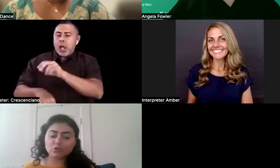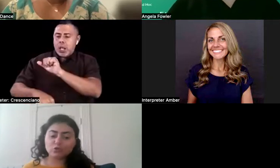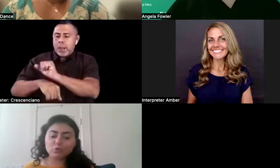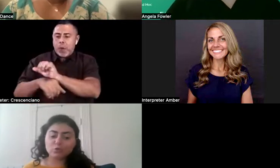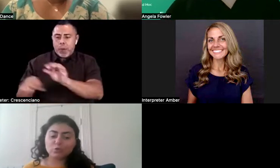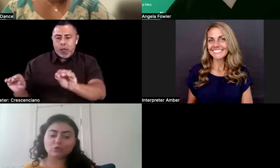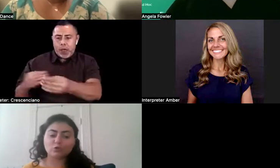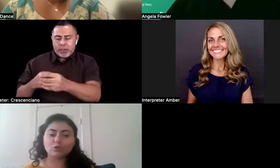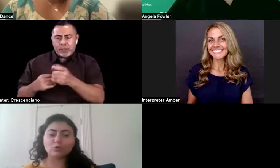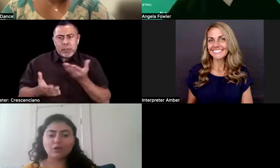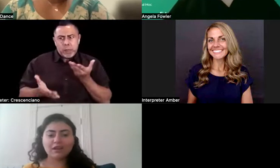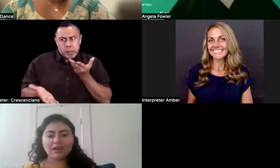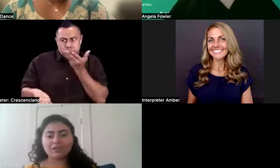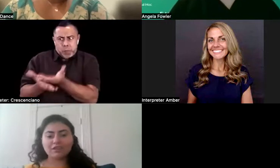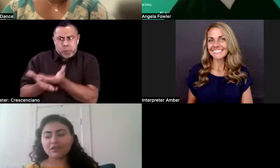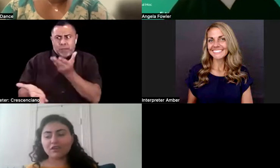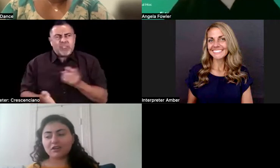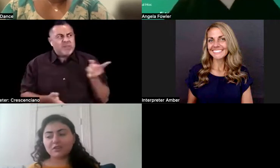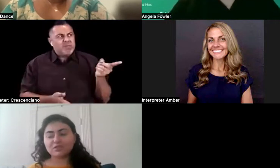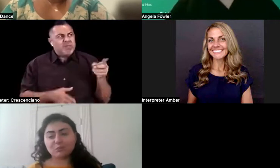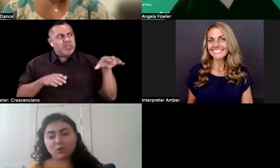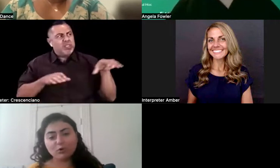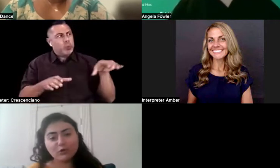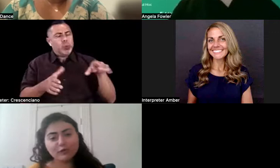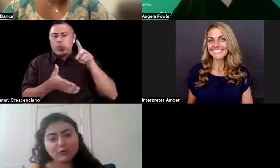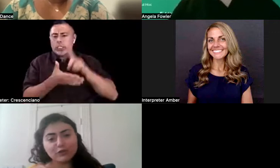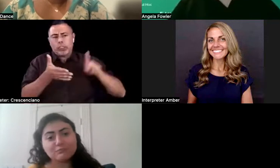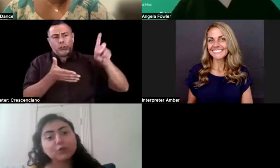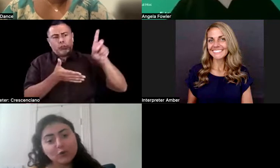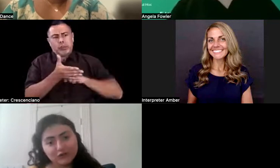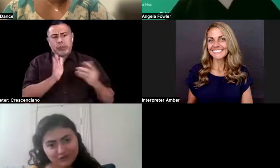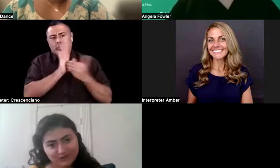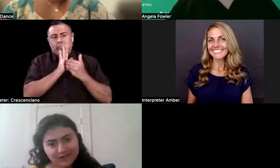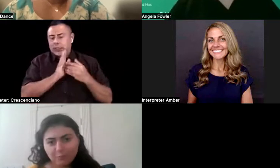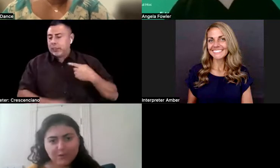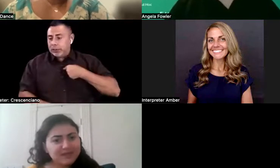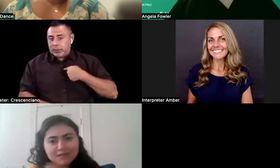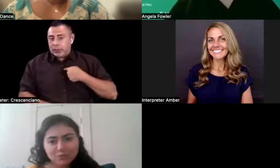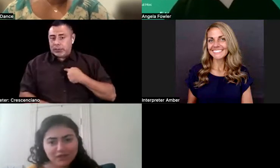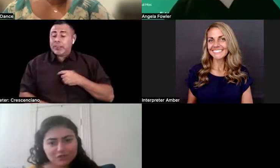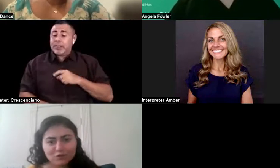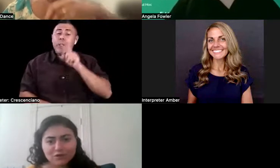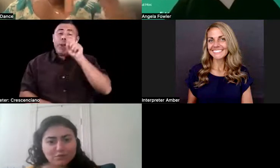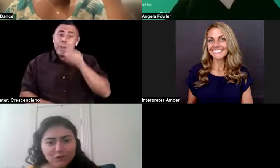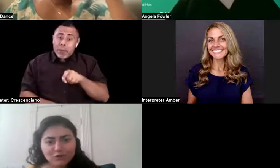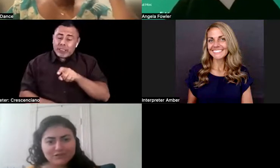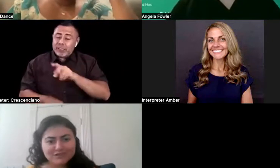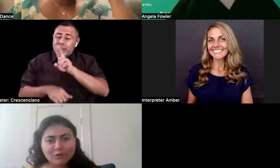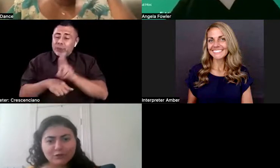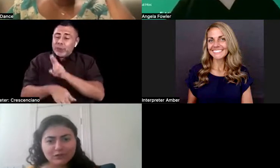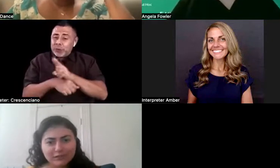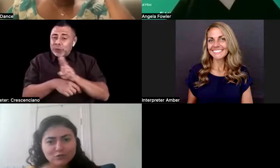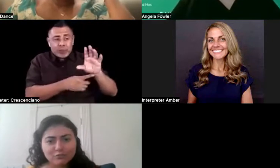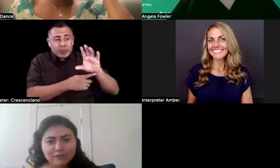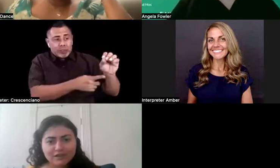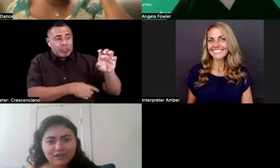do it through the support of your employer, but guess what? Your employer is now